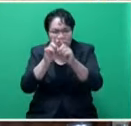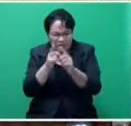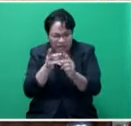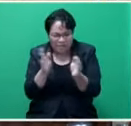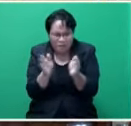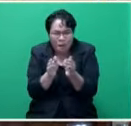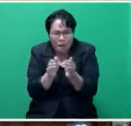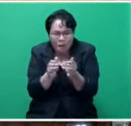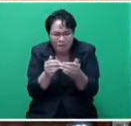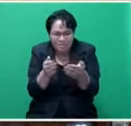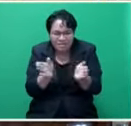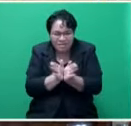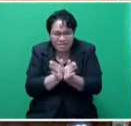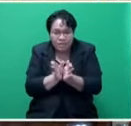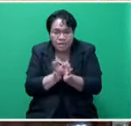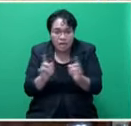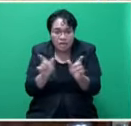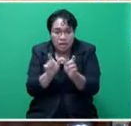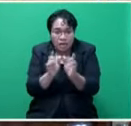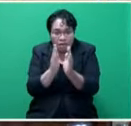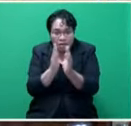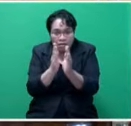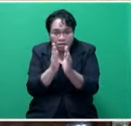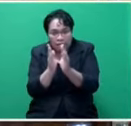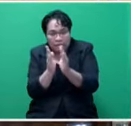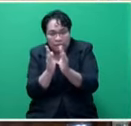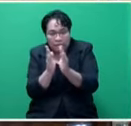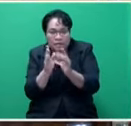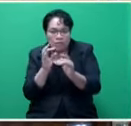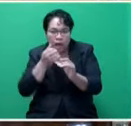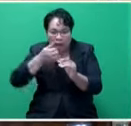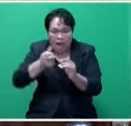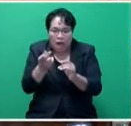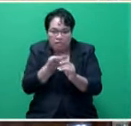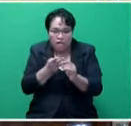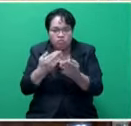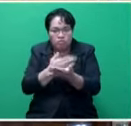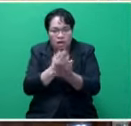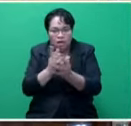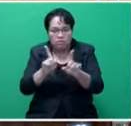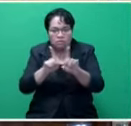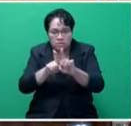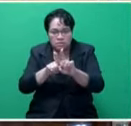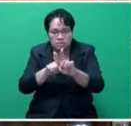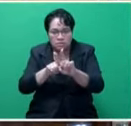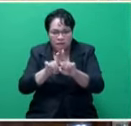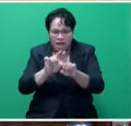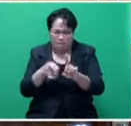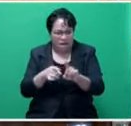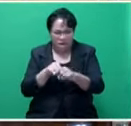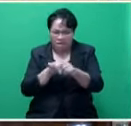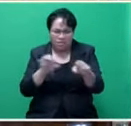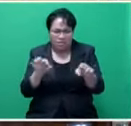patch on the hill, the towers actually have been tilted in such a manner just to allow them to be able to have the two towers there, but it does not give everybody